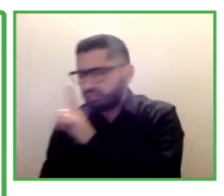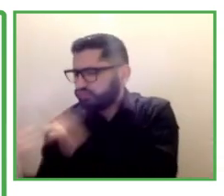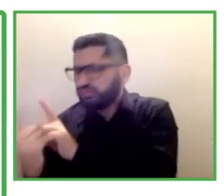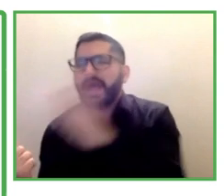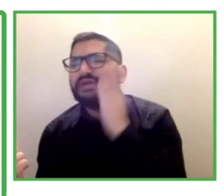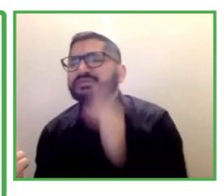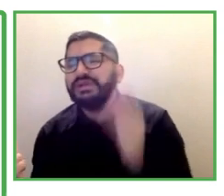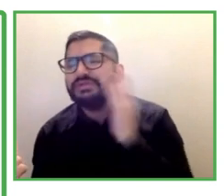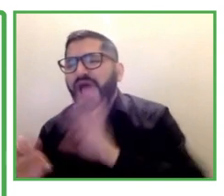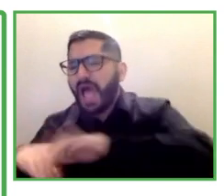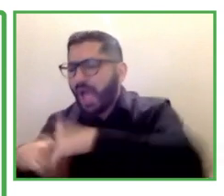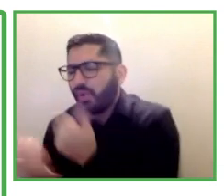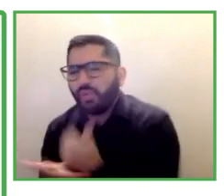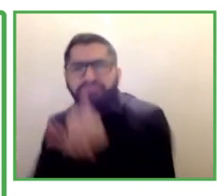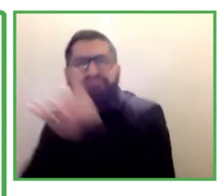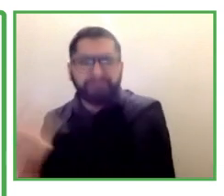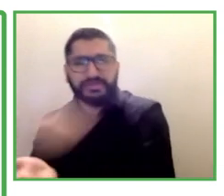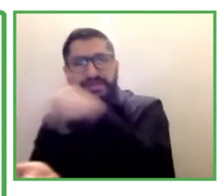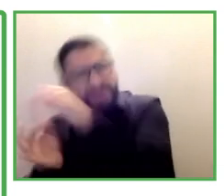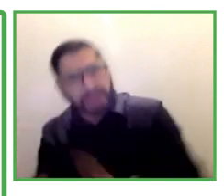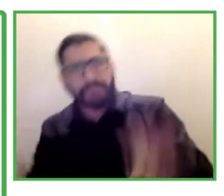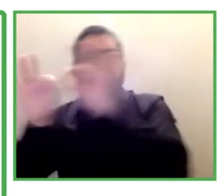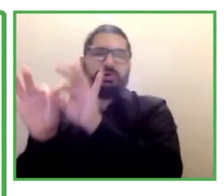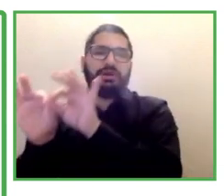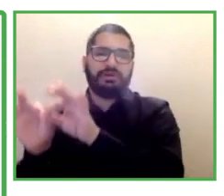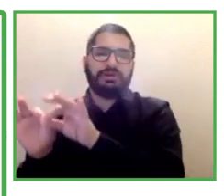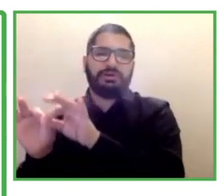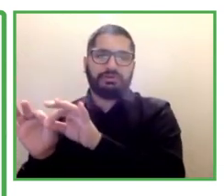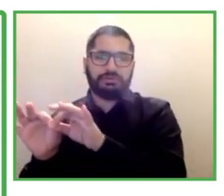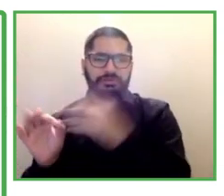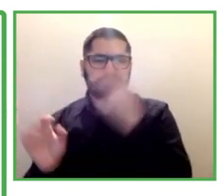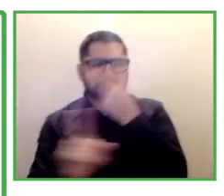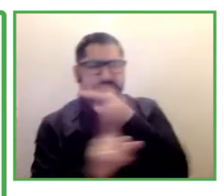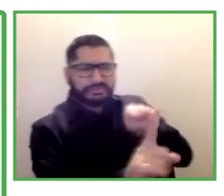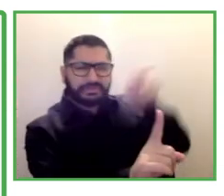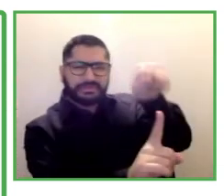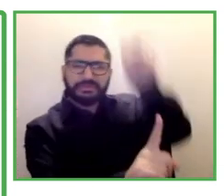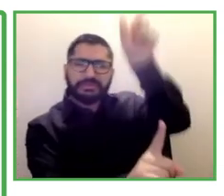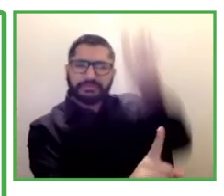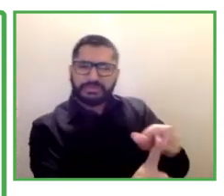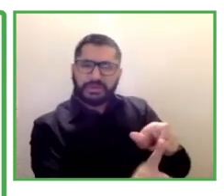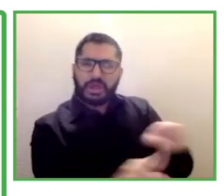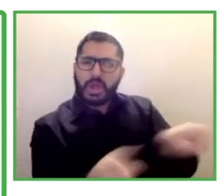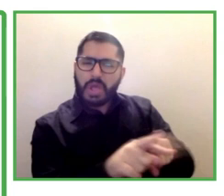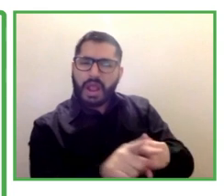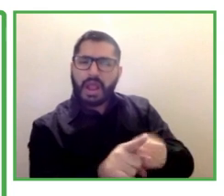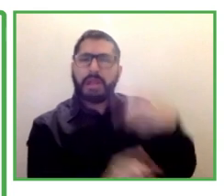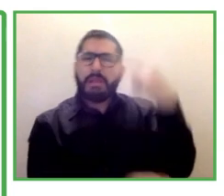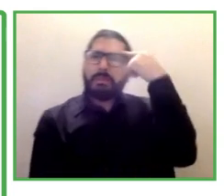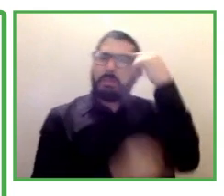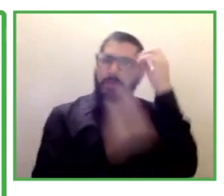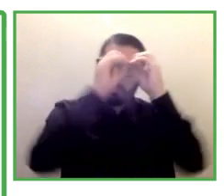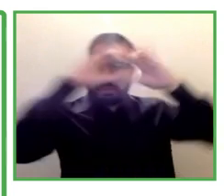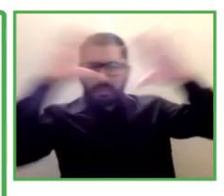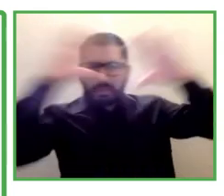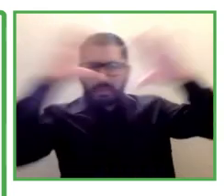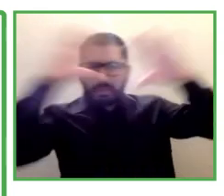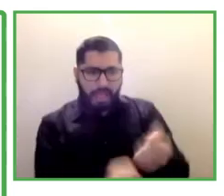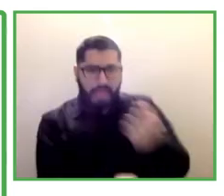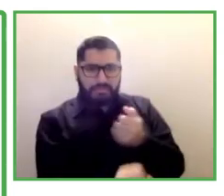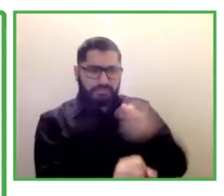even if you have a goal of recruiting a person with disability, don't put the emphasis on the disability.